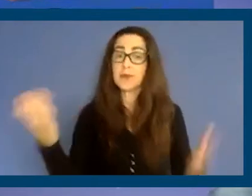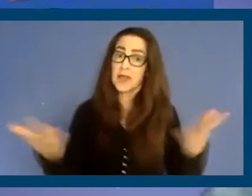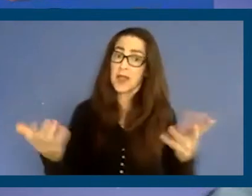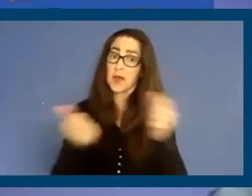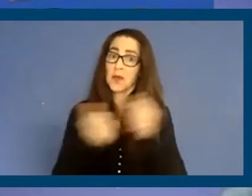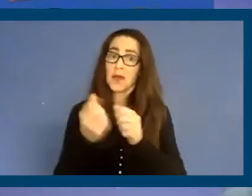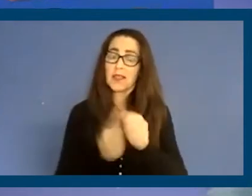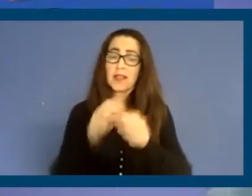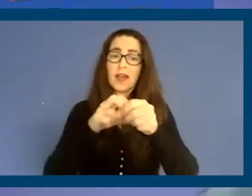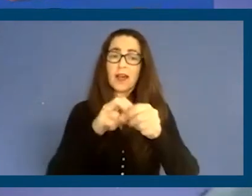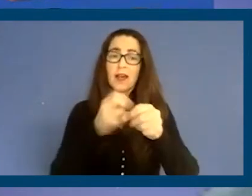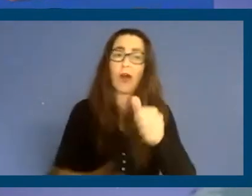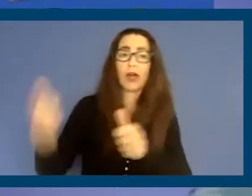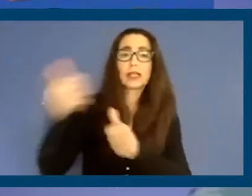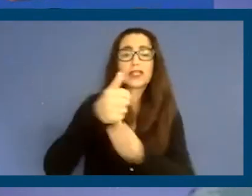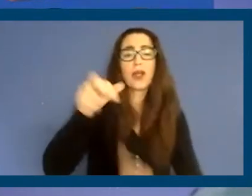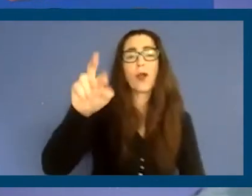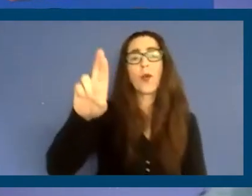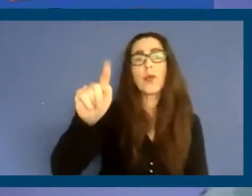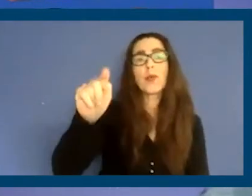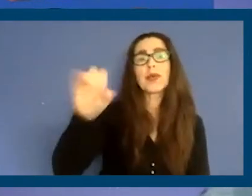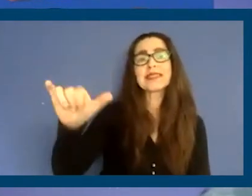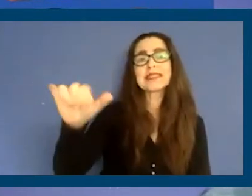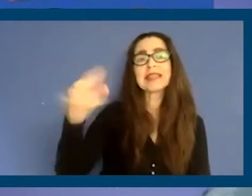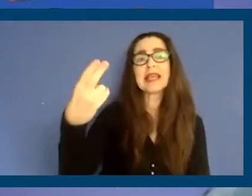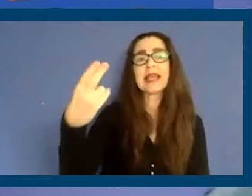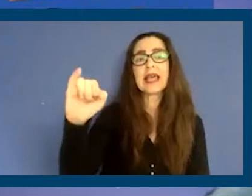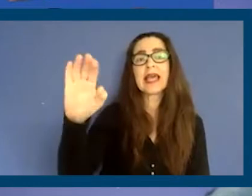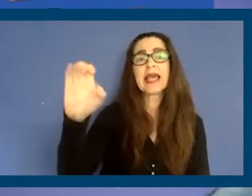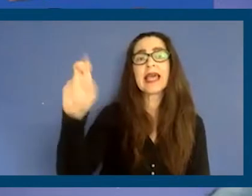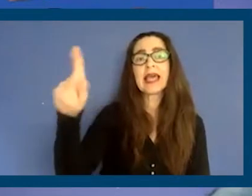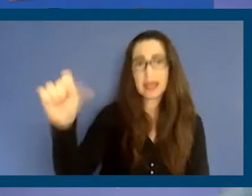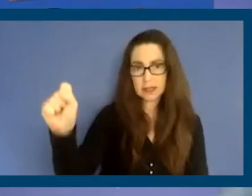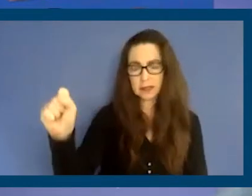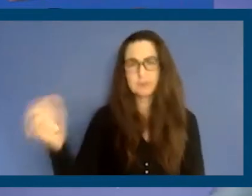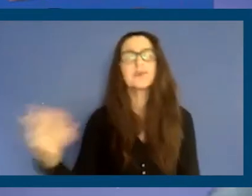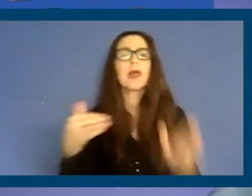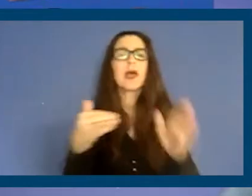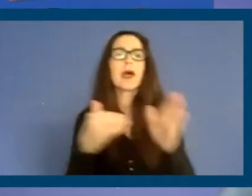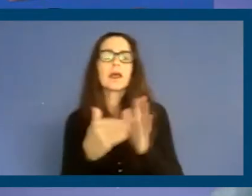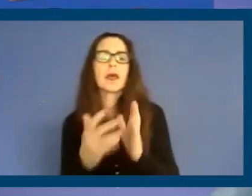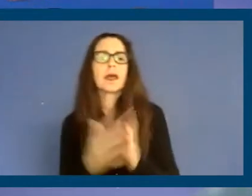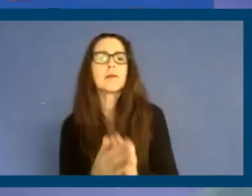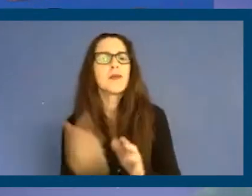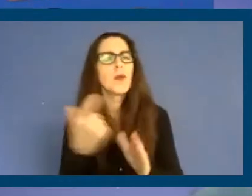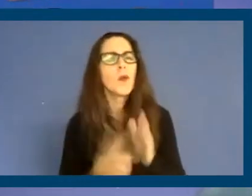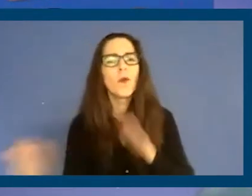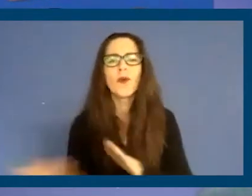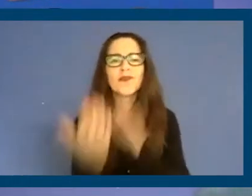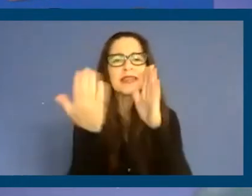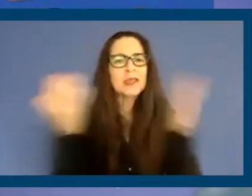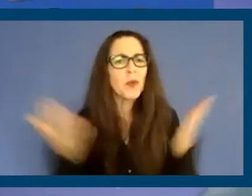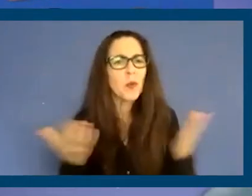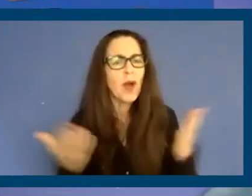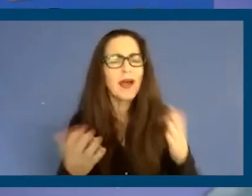chair Rusty Hicks. So, you know, we keep referring to what we're facing as a